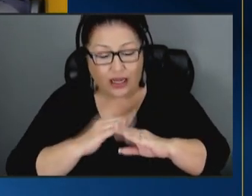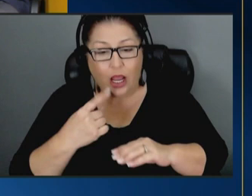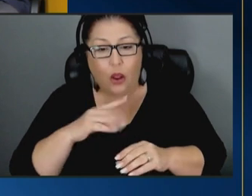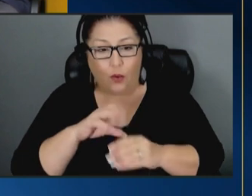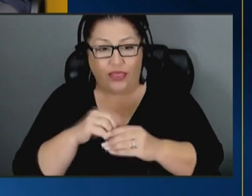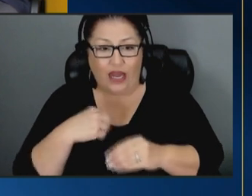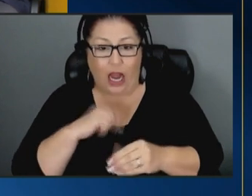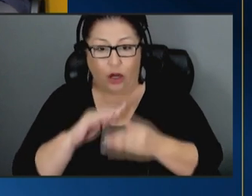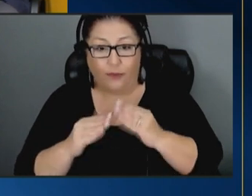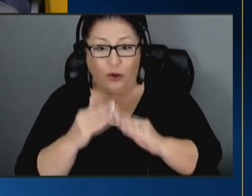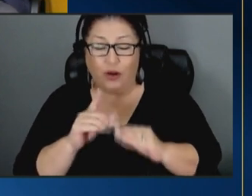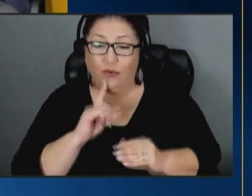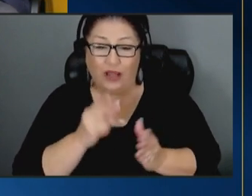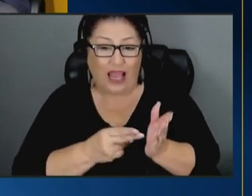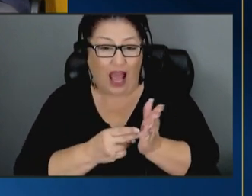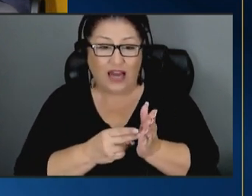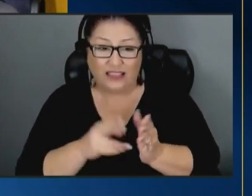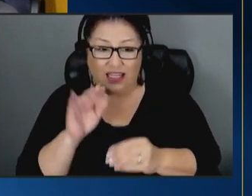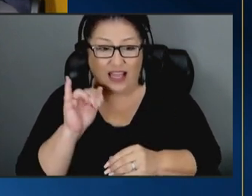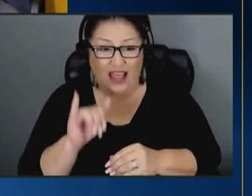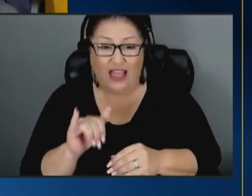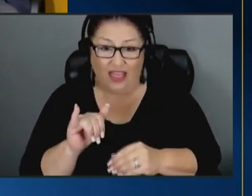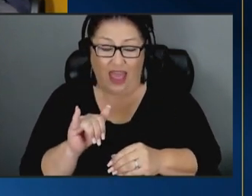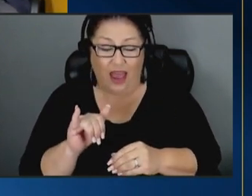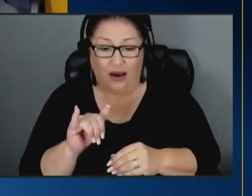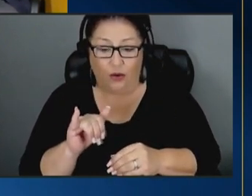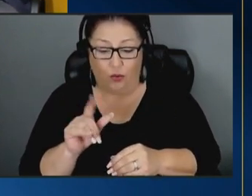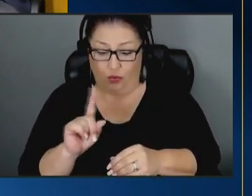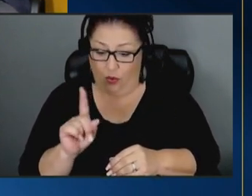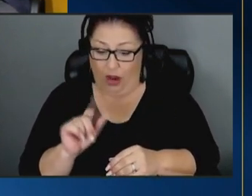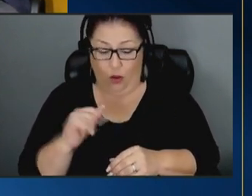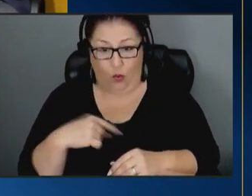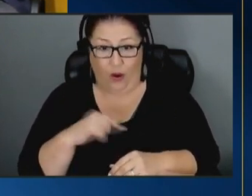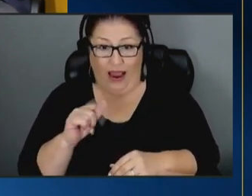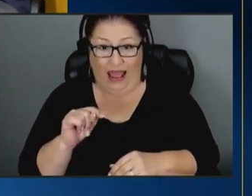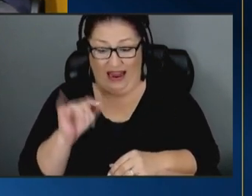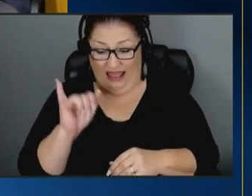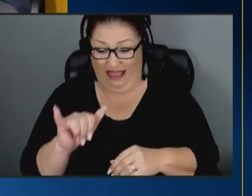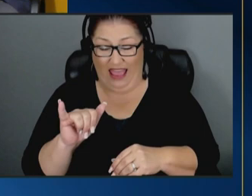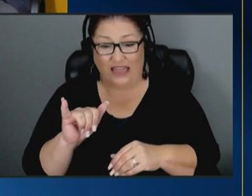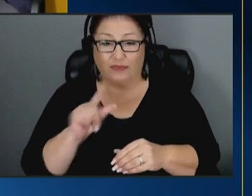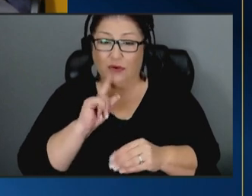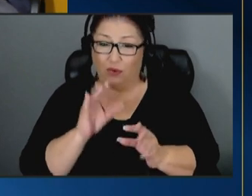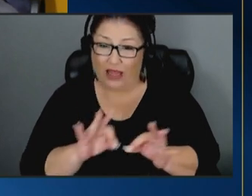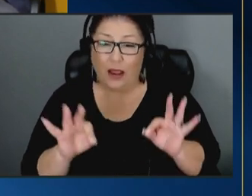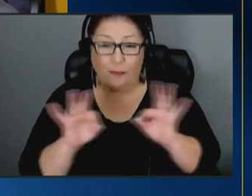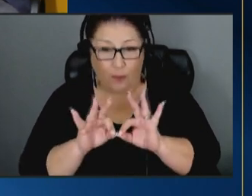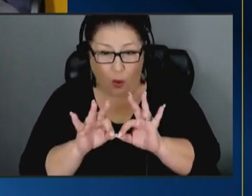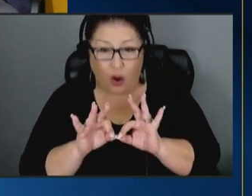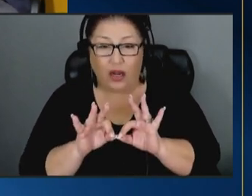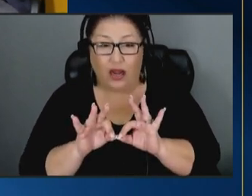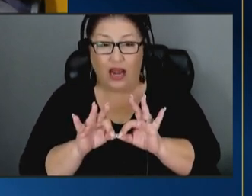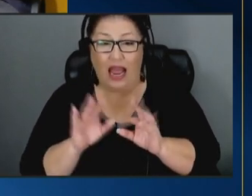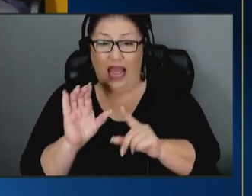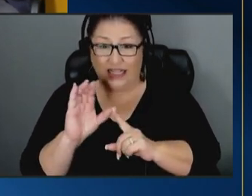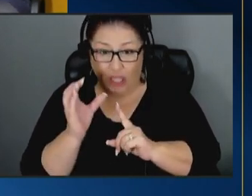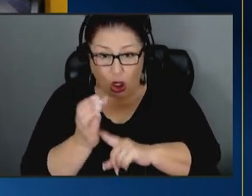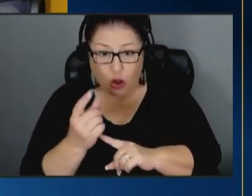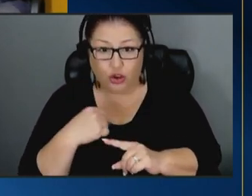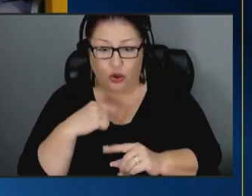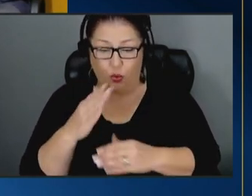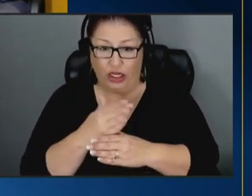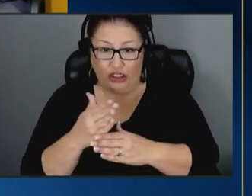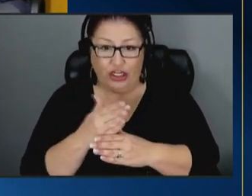and so really honestly those stage that we sit in that landscape has been critically important as a culture that we share across